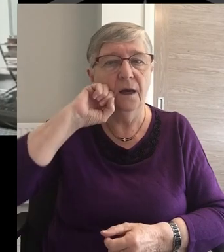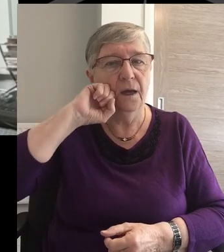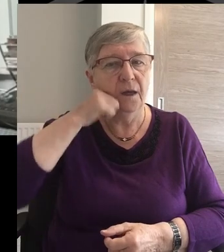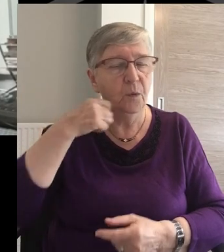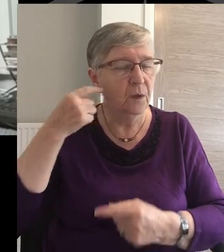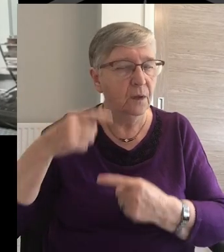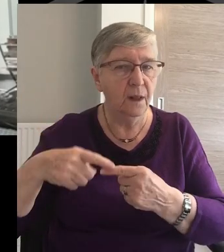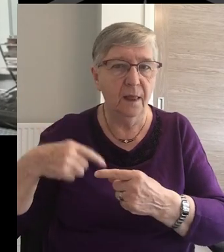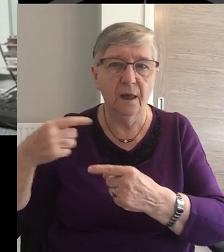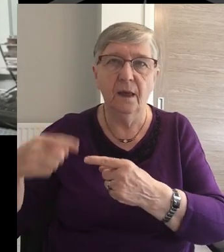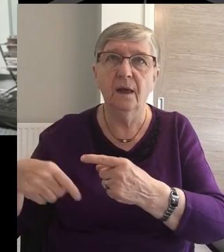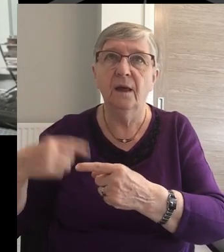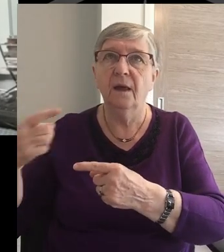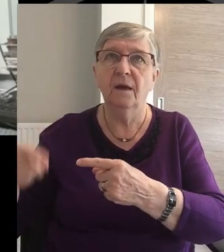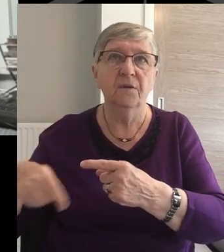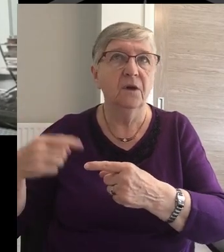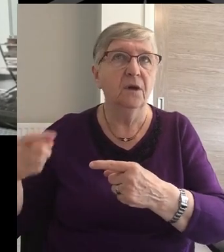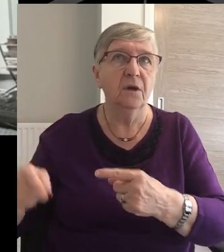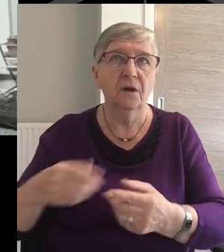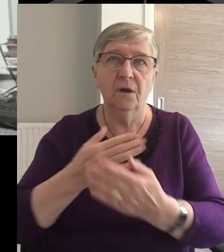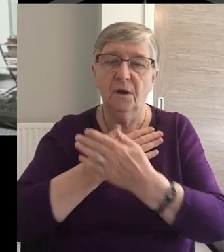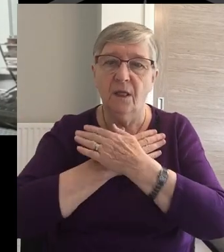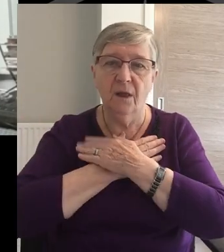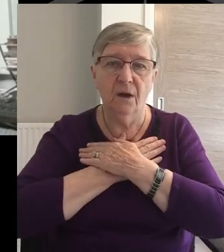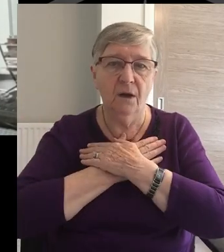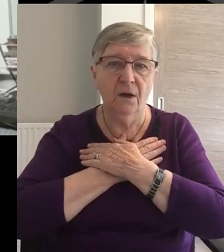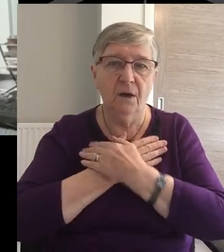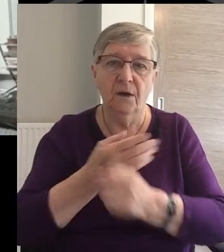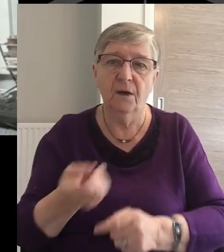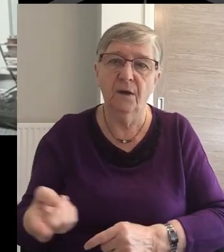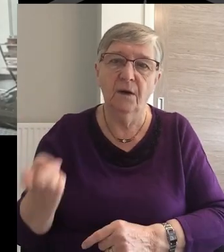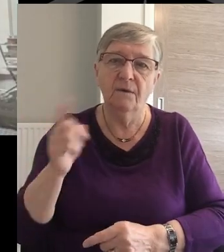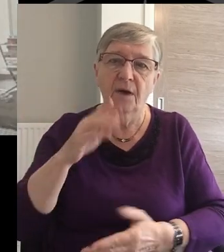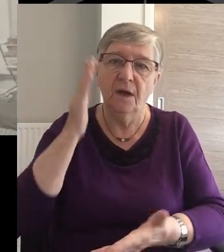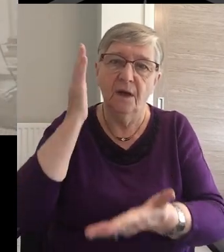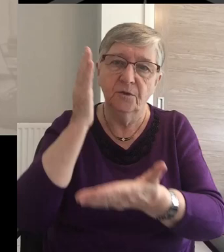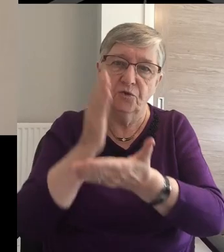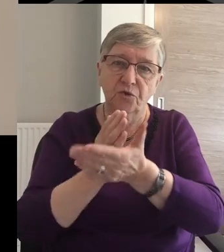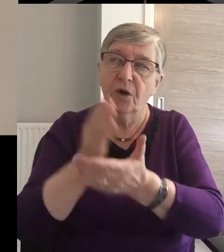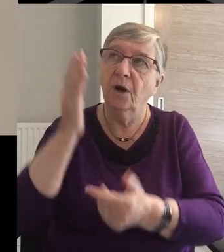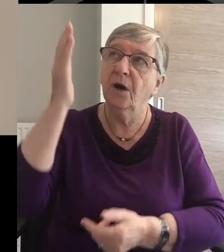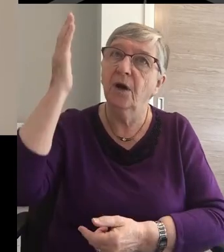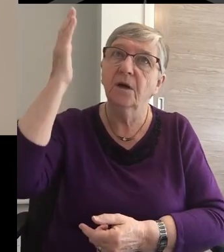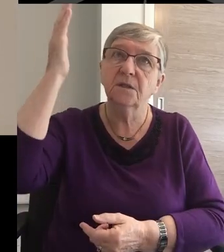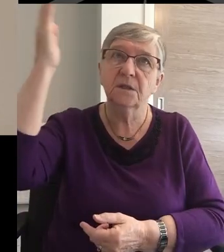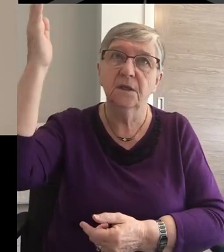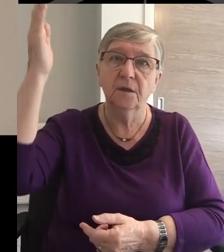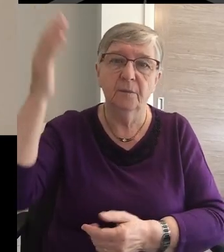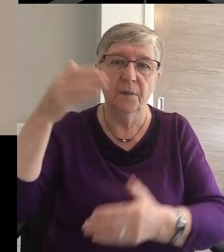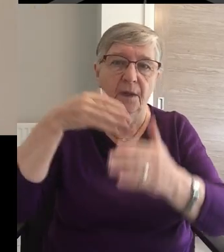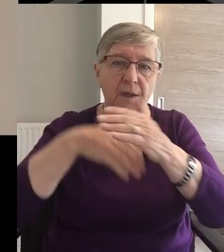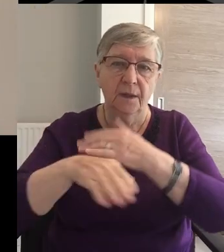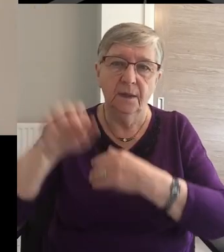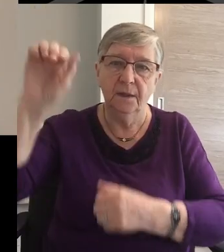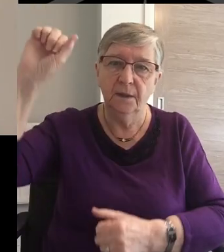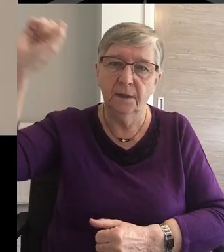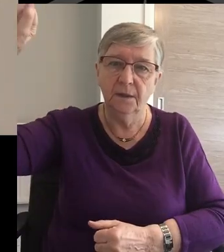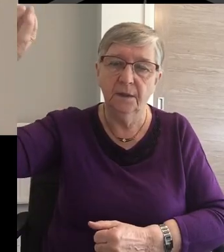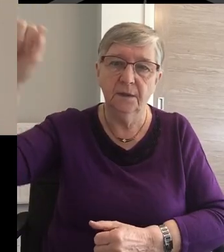I believe in His love And